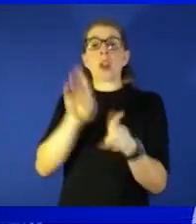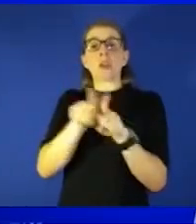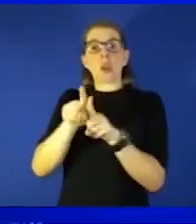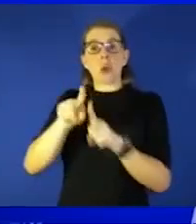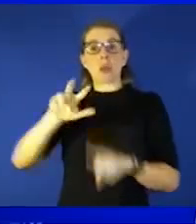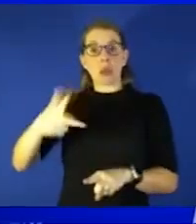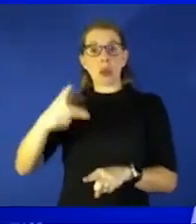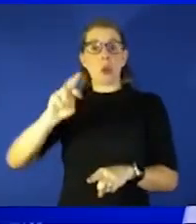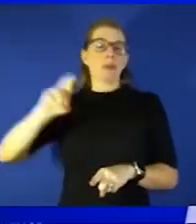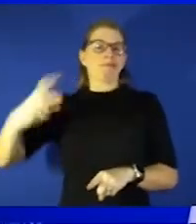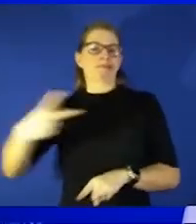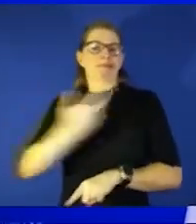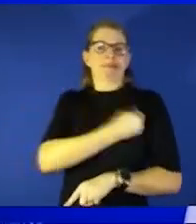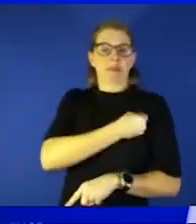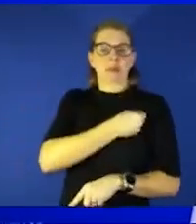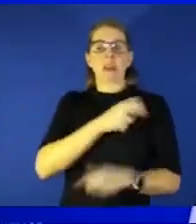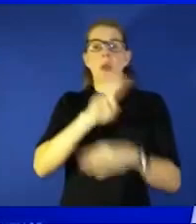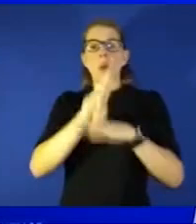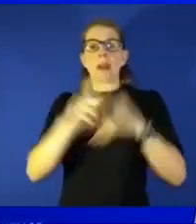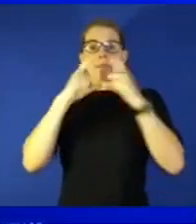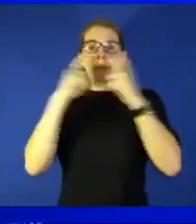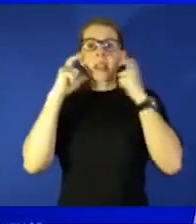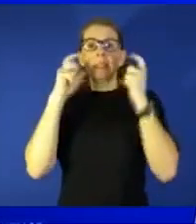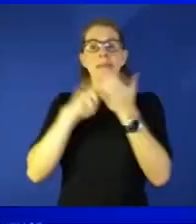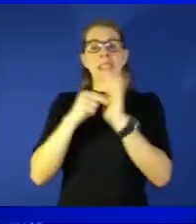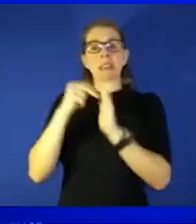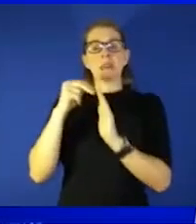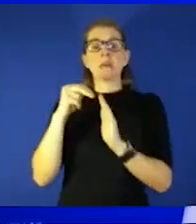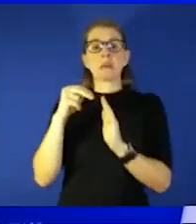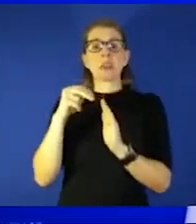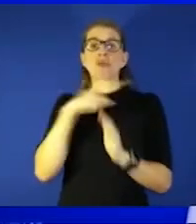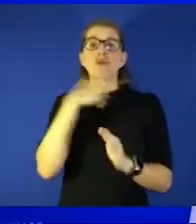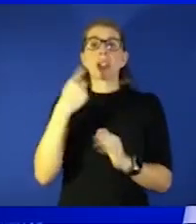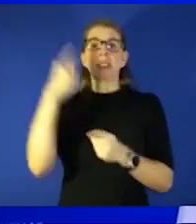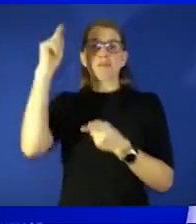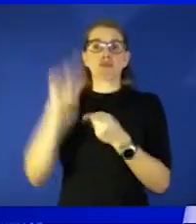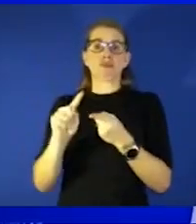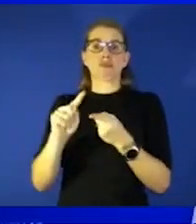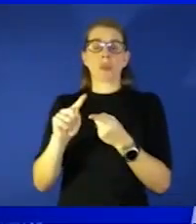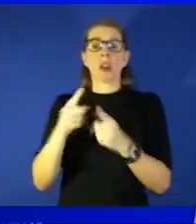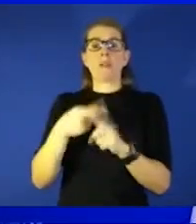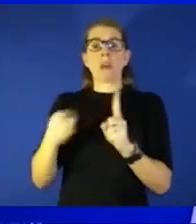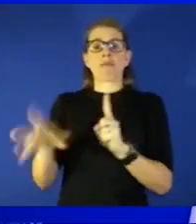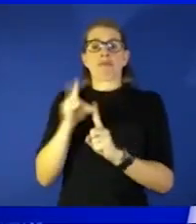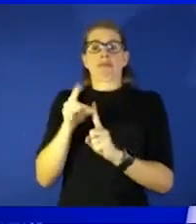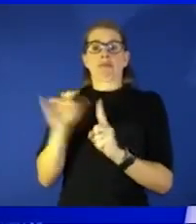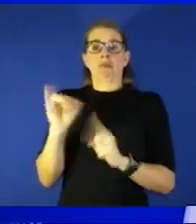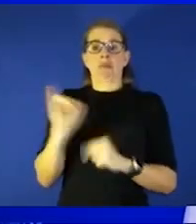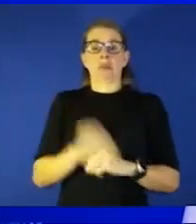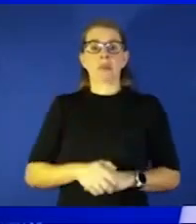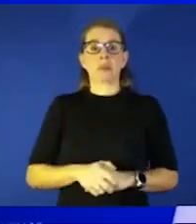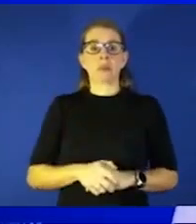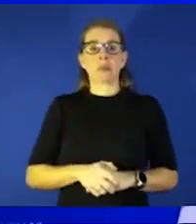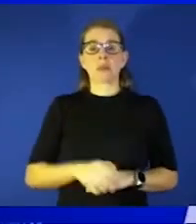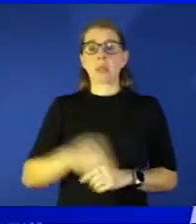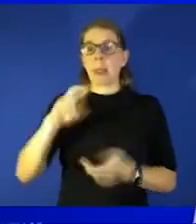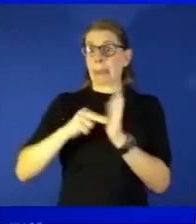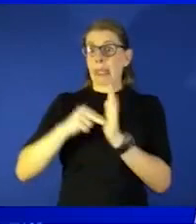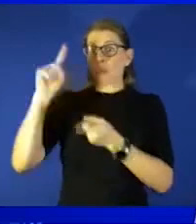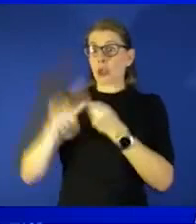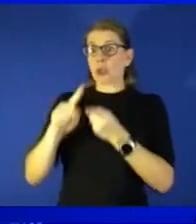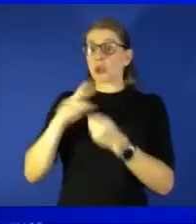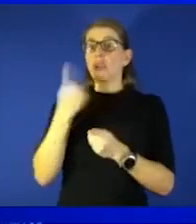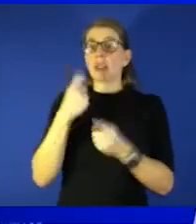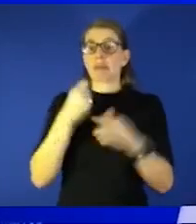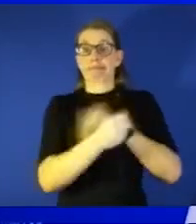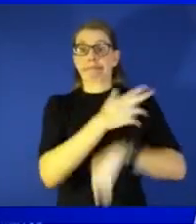mask you are going to have a reduced risk of getting the infection if that happens you have a reduced risk of going to the hospital if you do